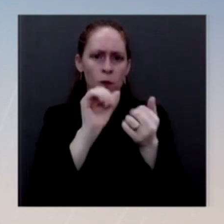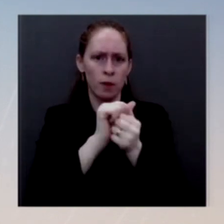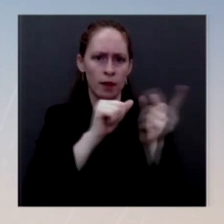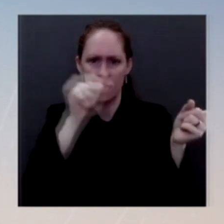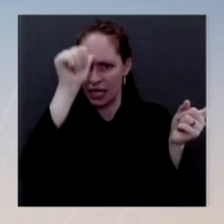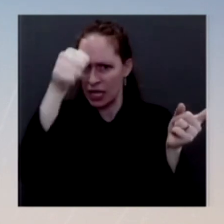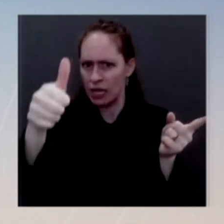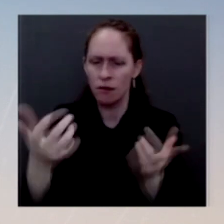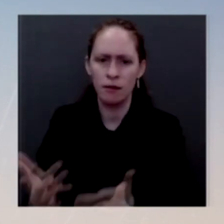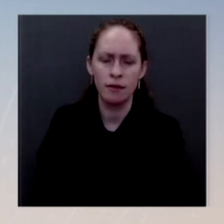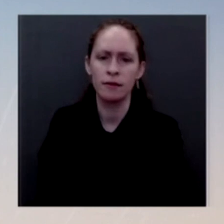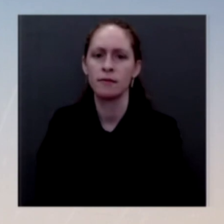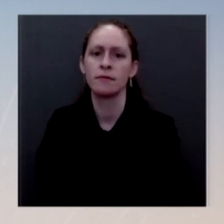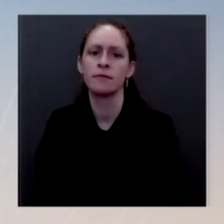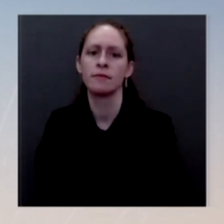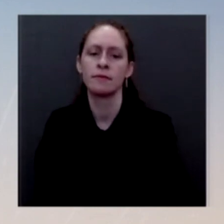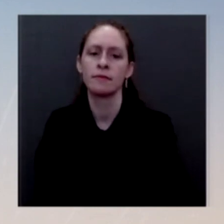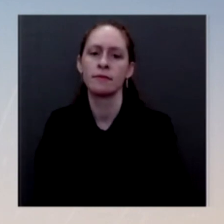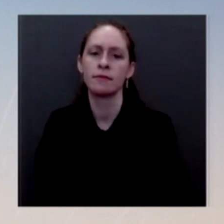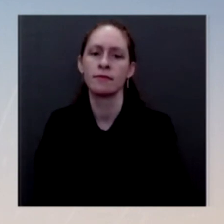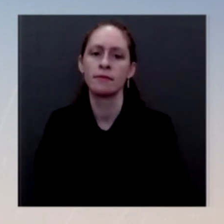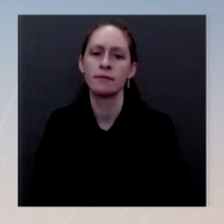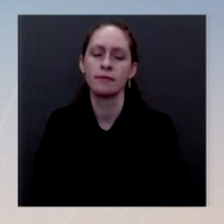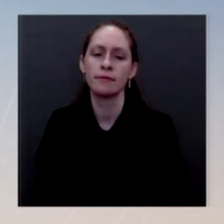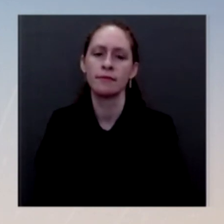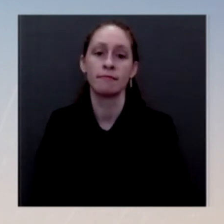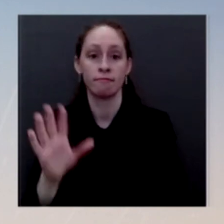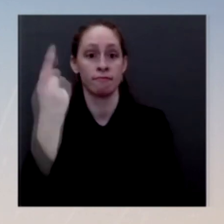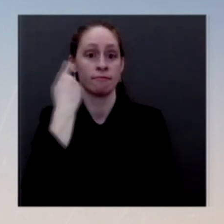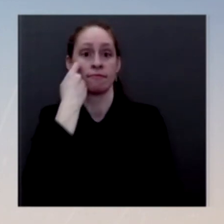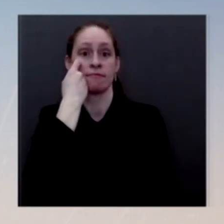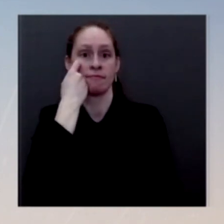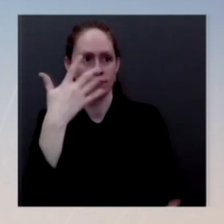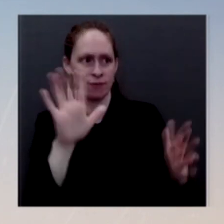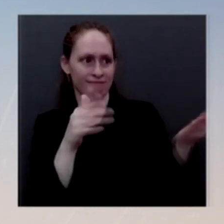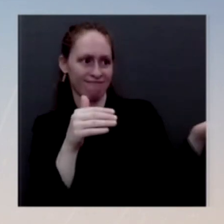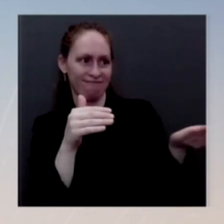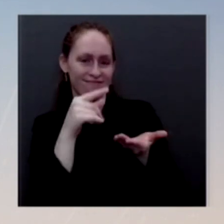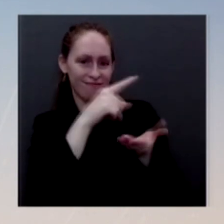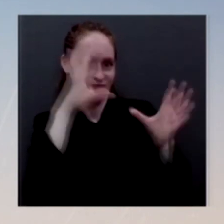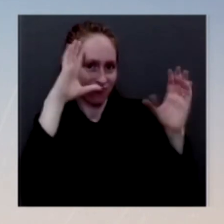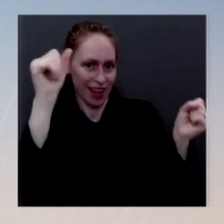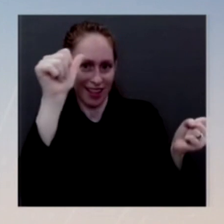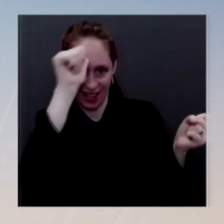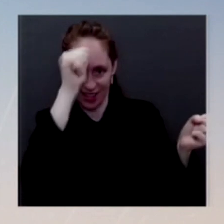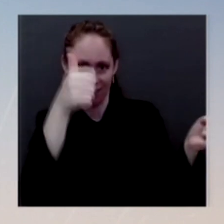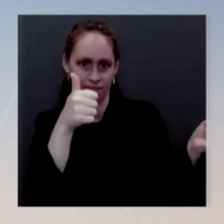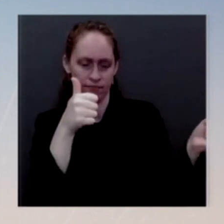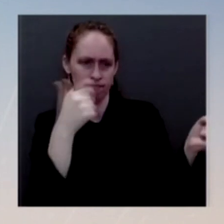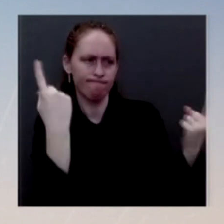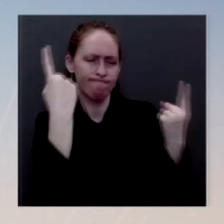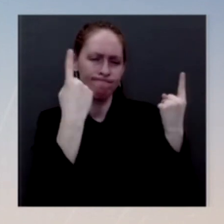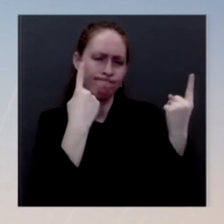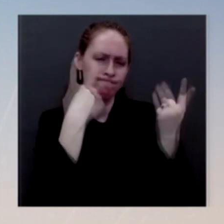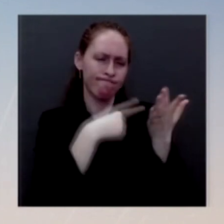relationship. At that time, the two leaders laid out their shared vision for the U.S.-India relationship and will continue to work closely this year. You can expect our